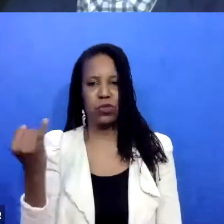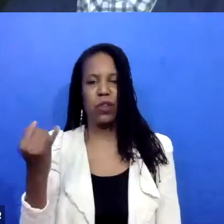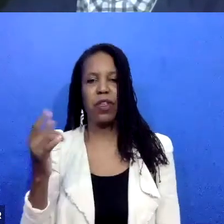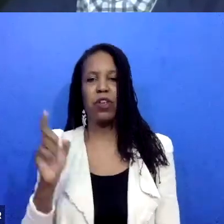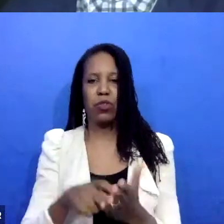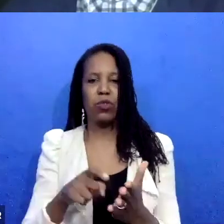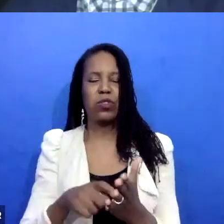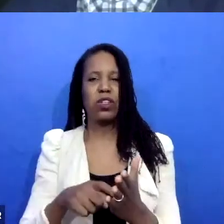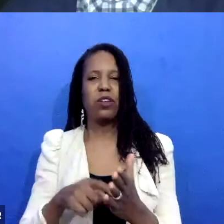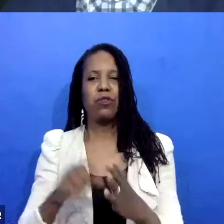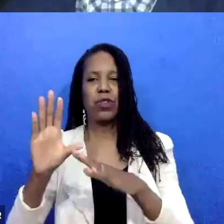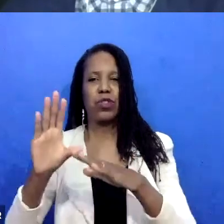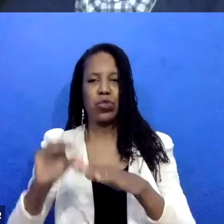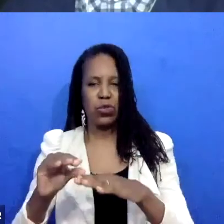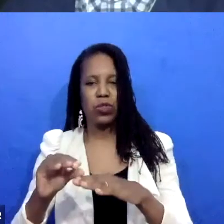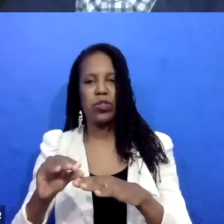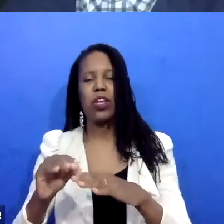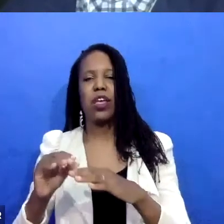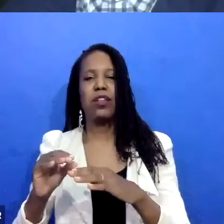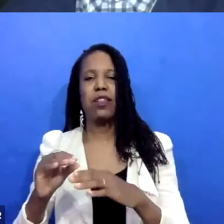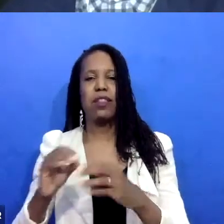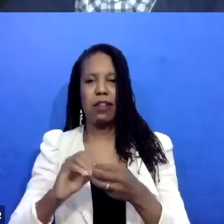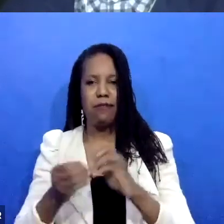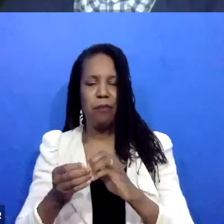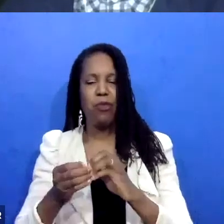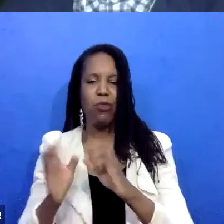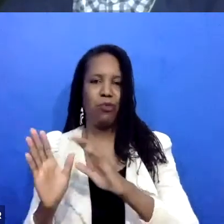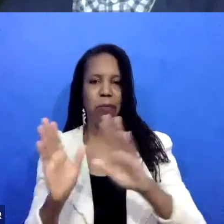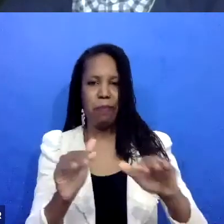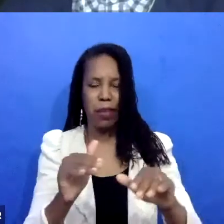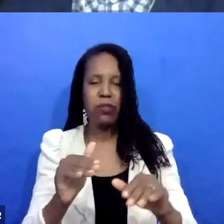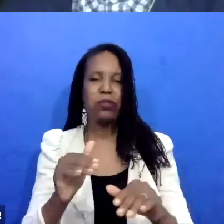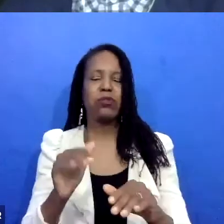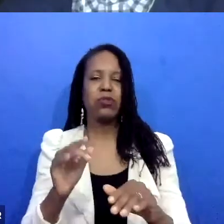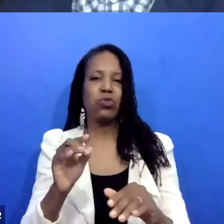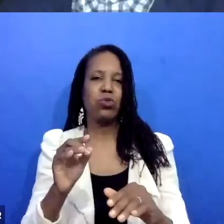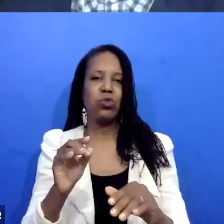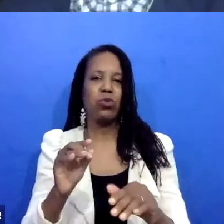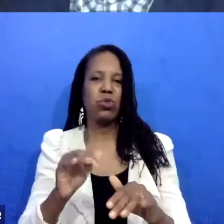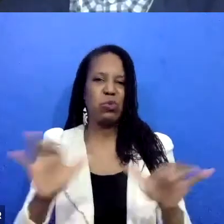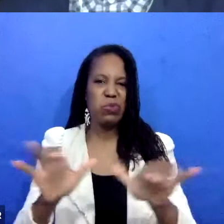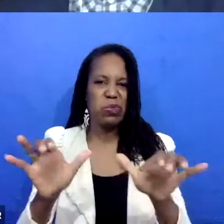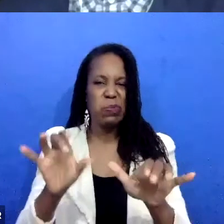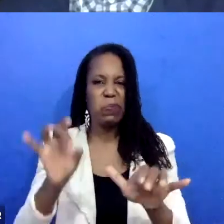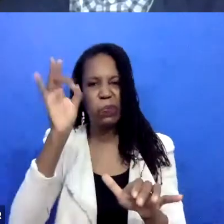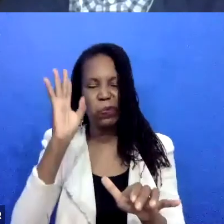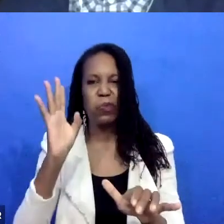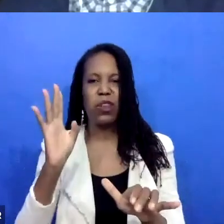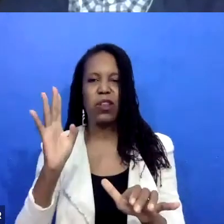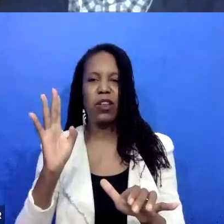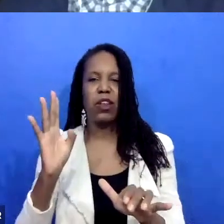three. And so this is system circumvention in a sense like they don't even get a public defender, they don't enter, they never enter the courthouse doors.